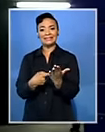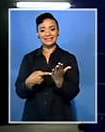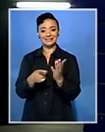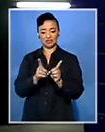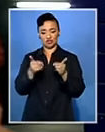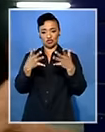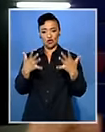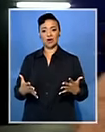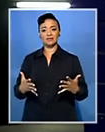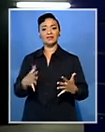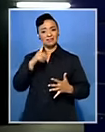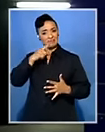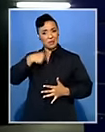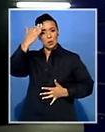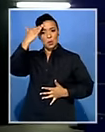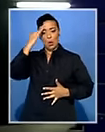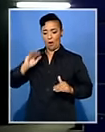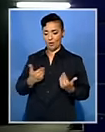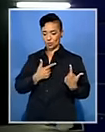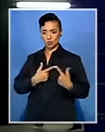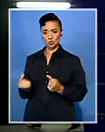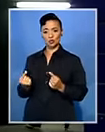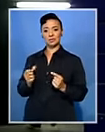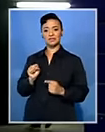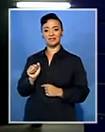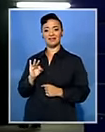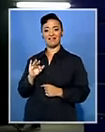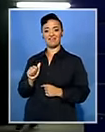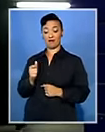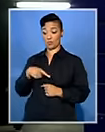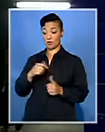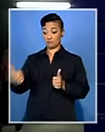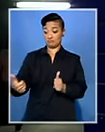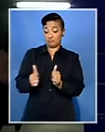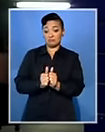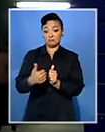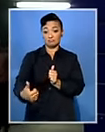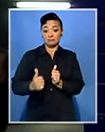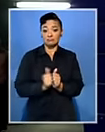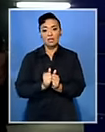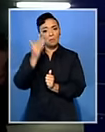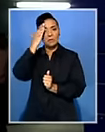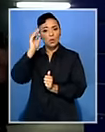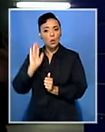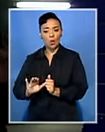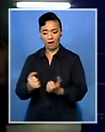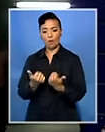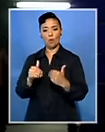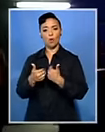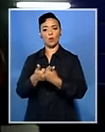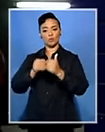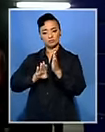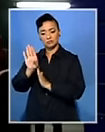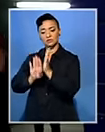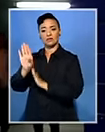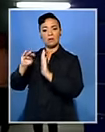that's where we were very much entwined to work together and to carry on with the coach